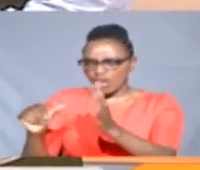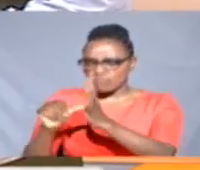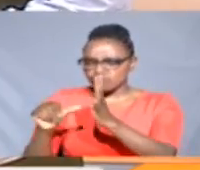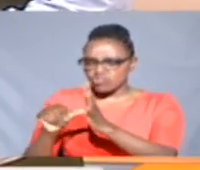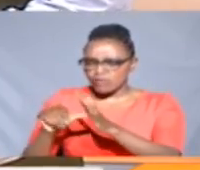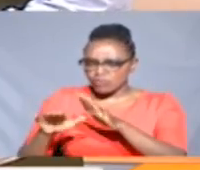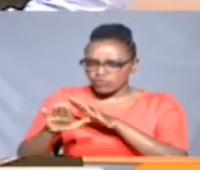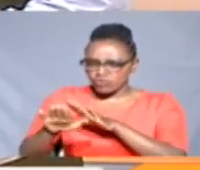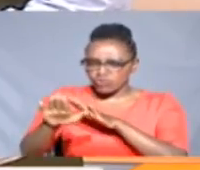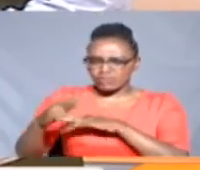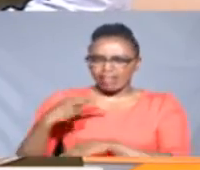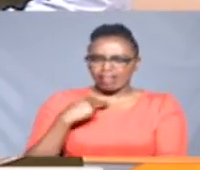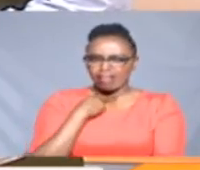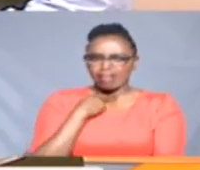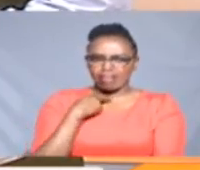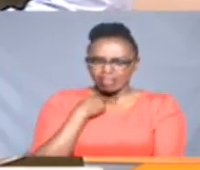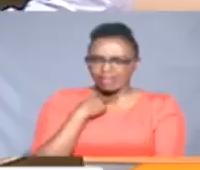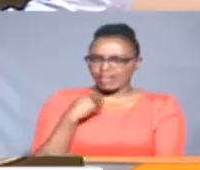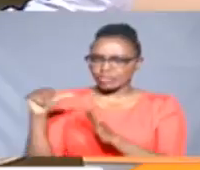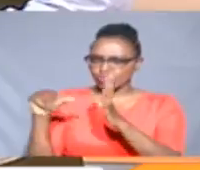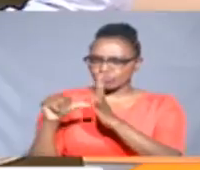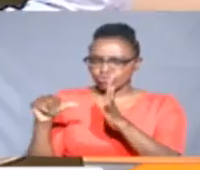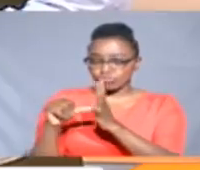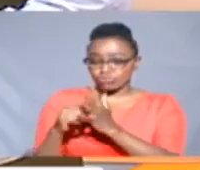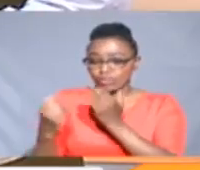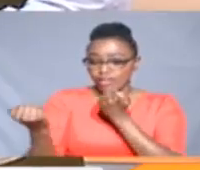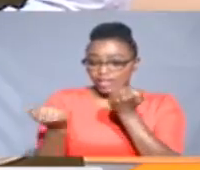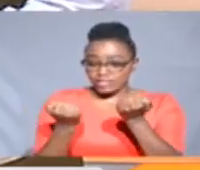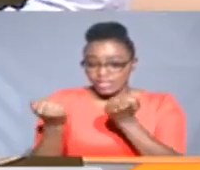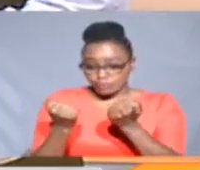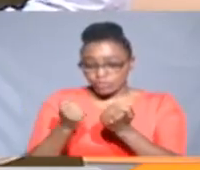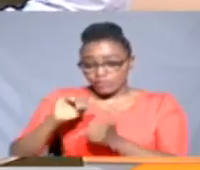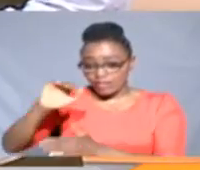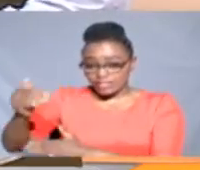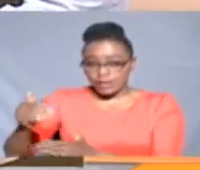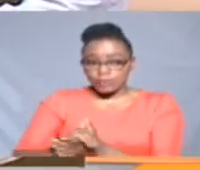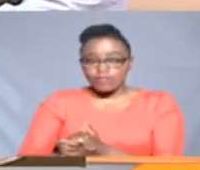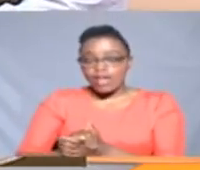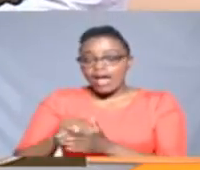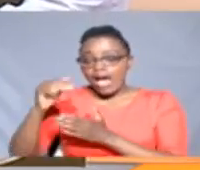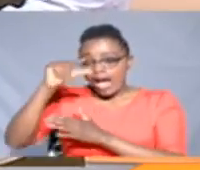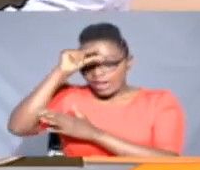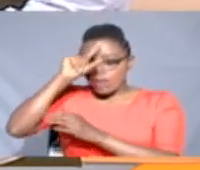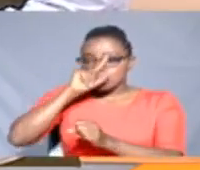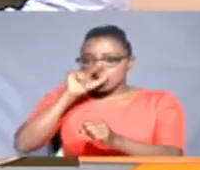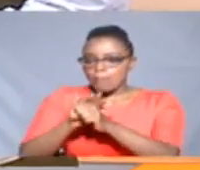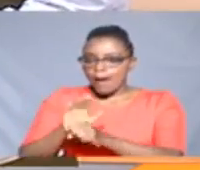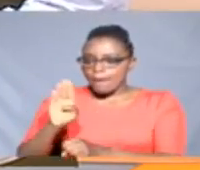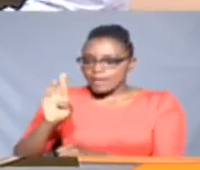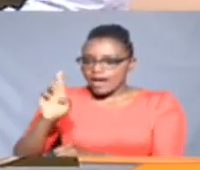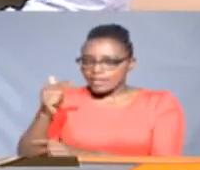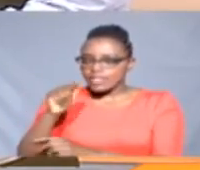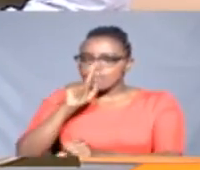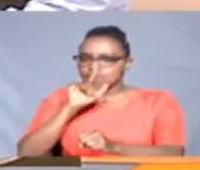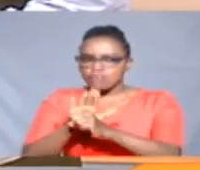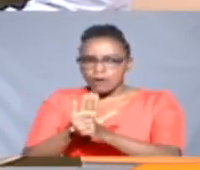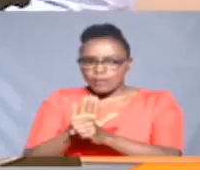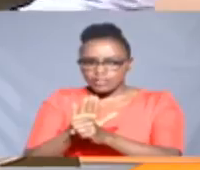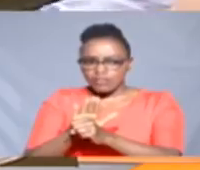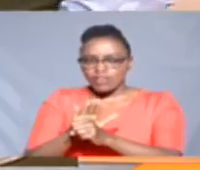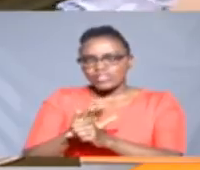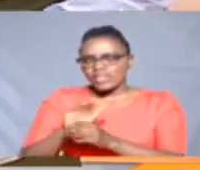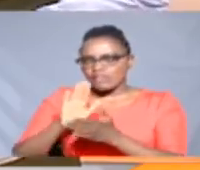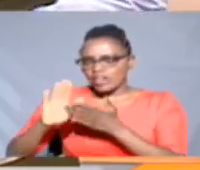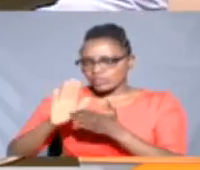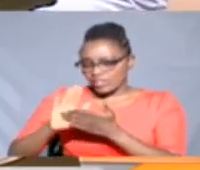the issue of traffic congestion and chaos in the city's transportation sector. The government had promised to deliver the big BRT promise in